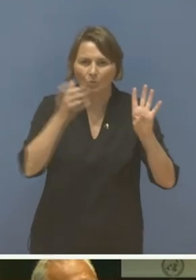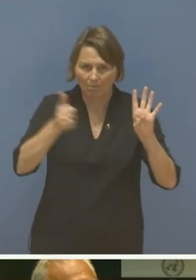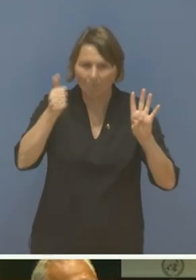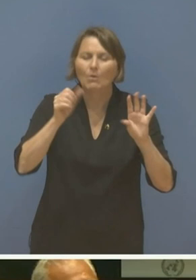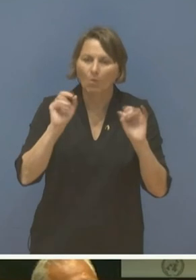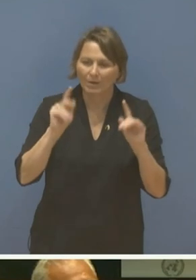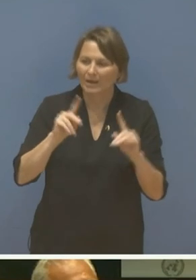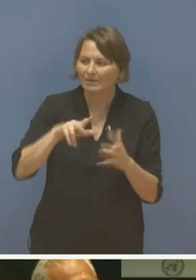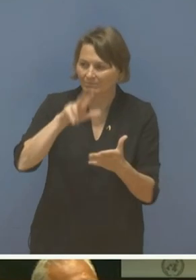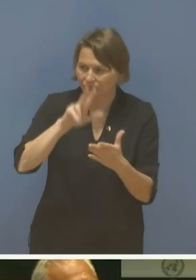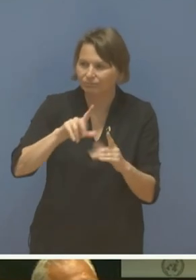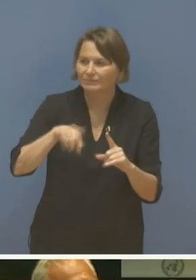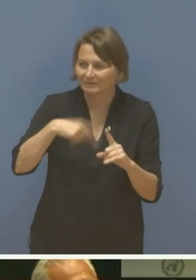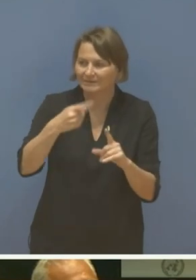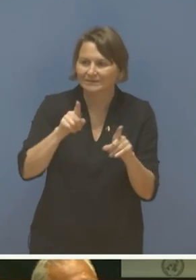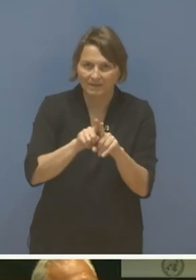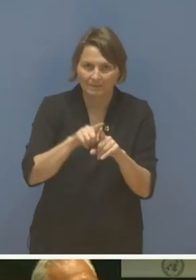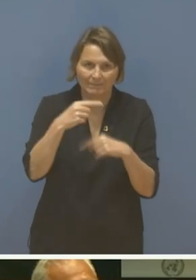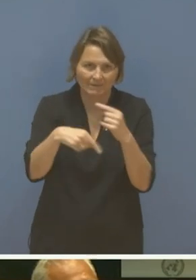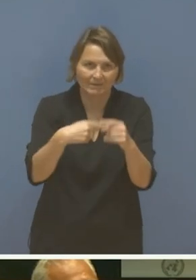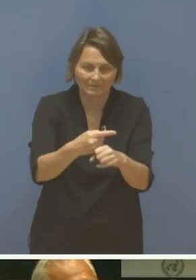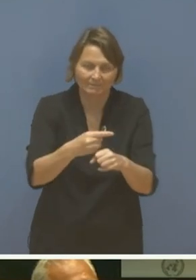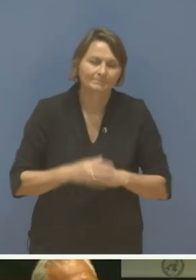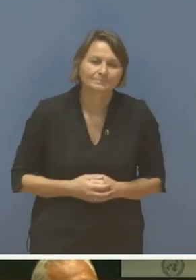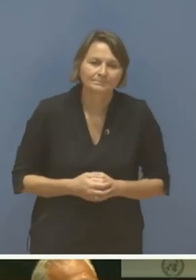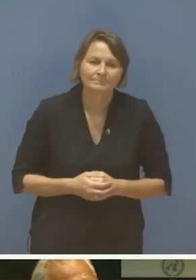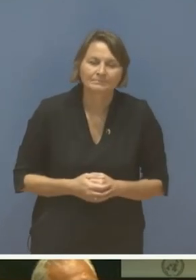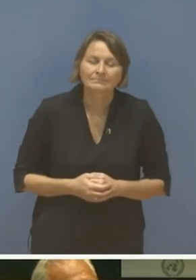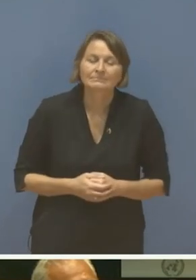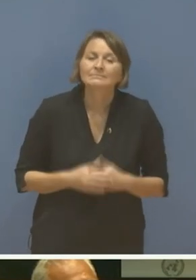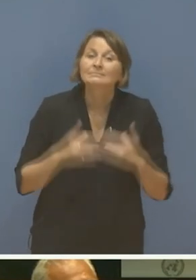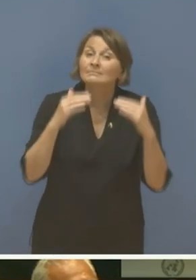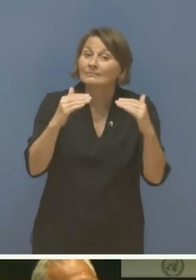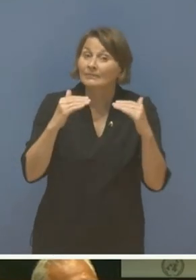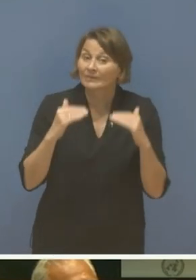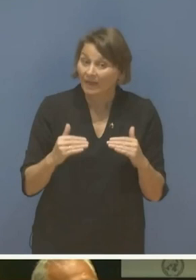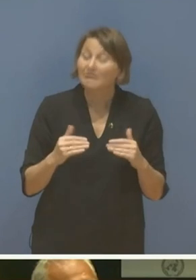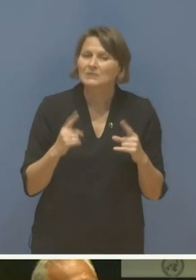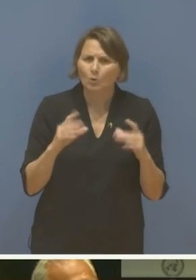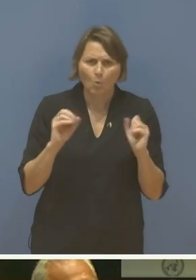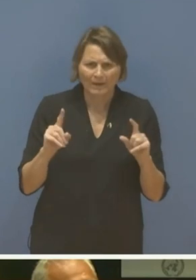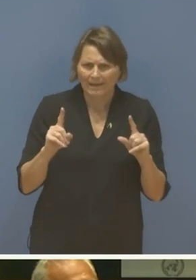The arbitral Wilson ruling of 1920 then set the border of Western Armenia.